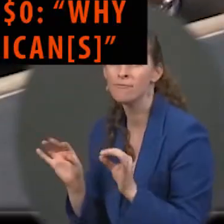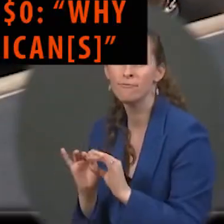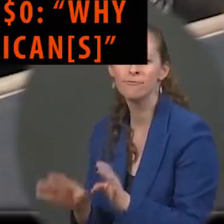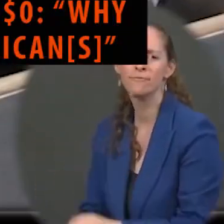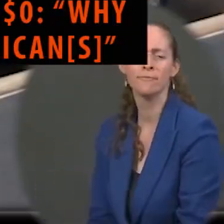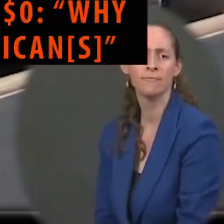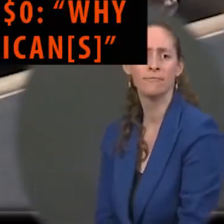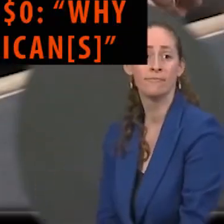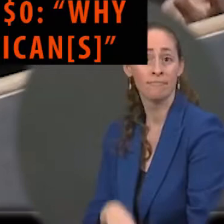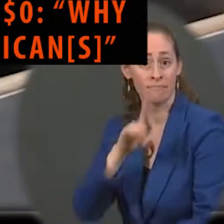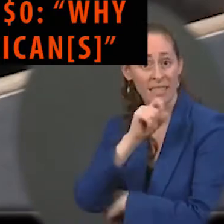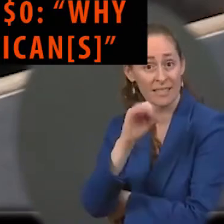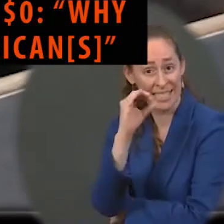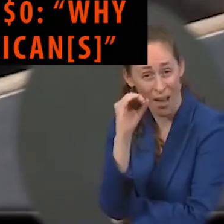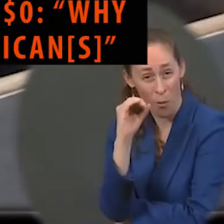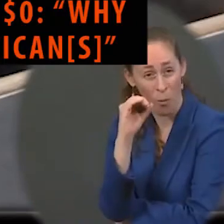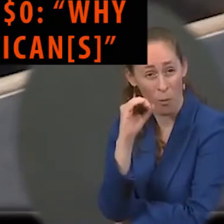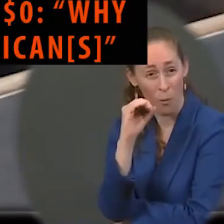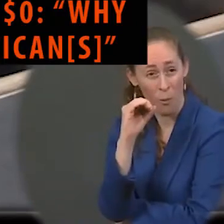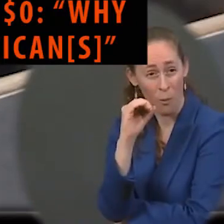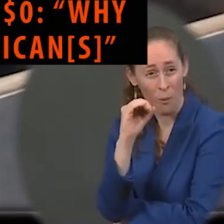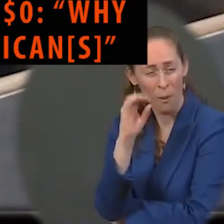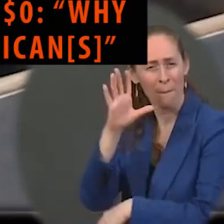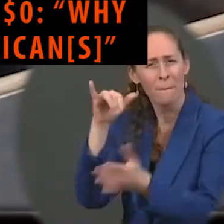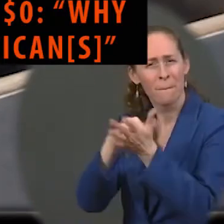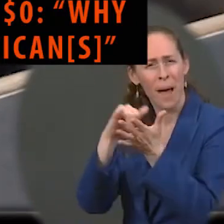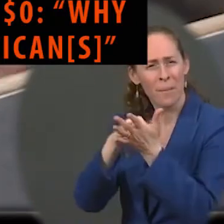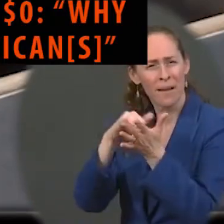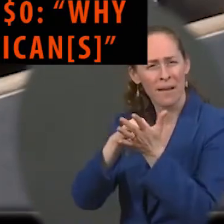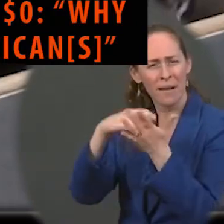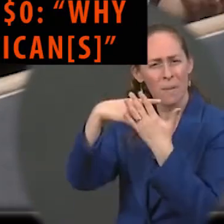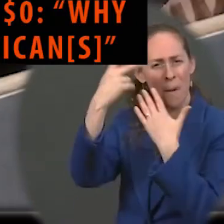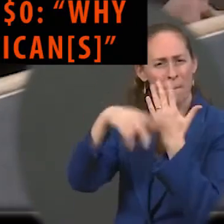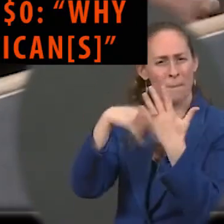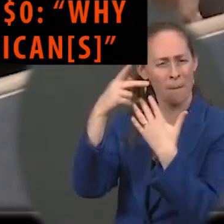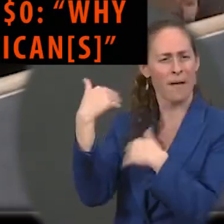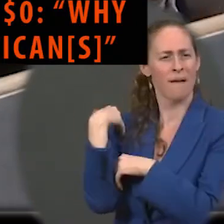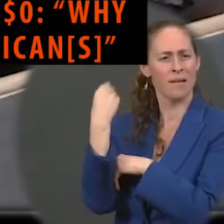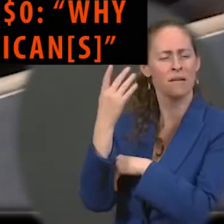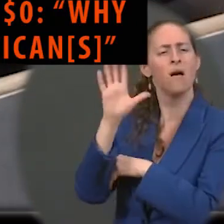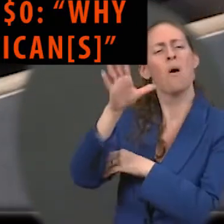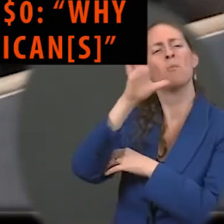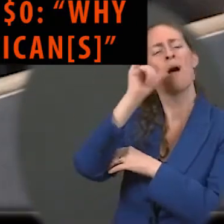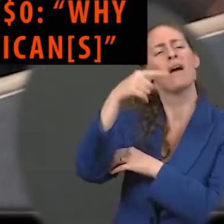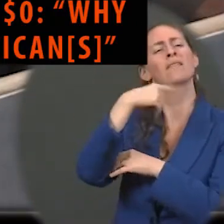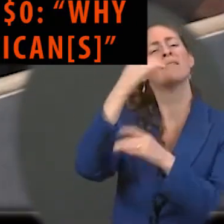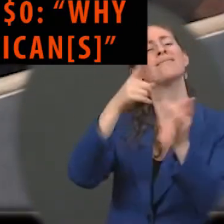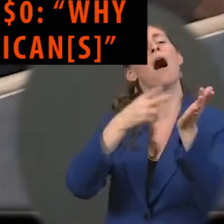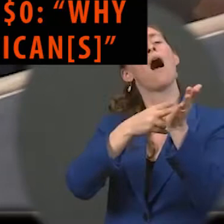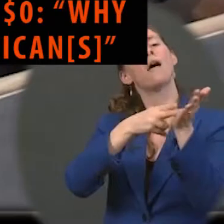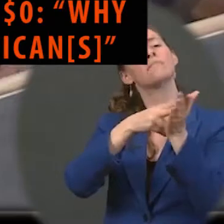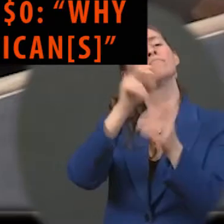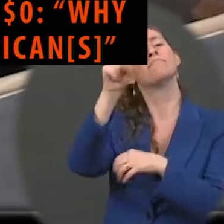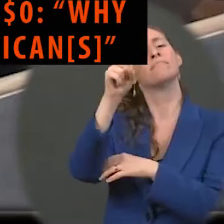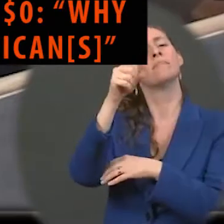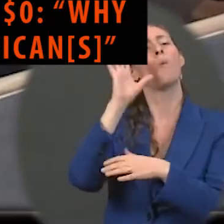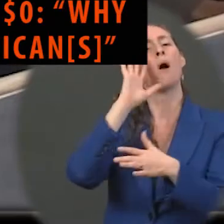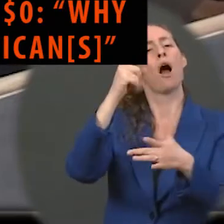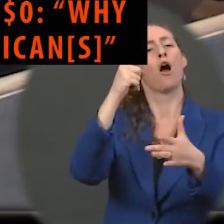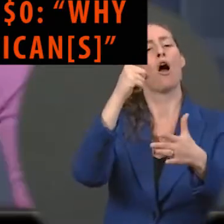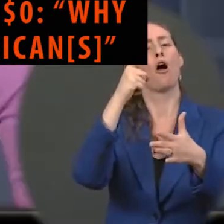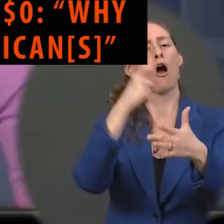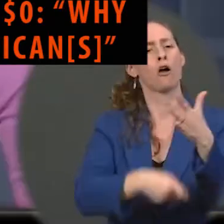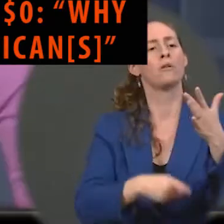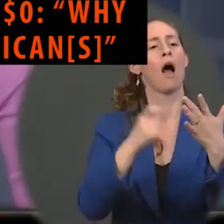These new programs do cost money, right? So, why not level with American voters and say that there is a cost here, but they're aiming to do it without raising the deficit? Ms.